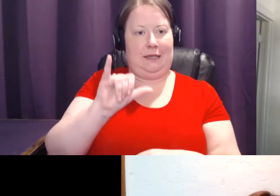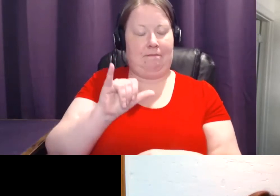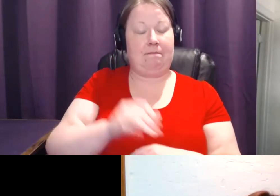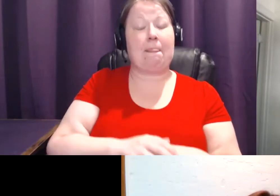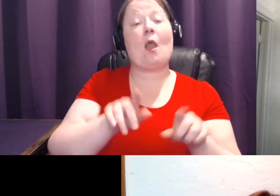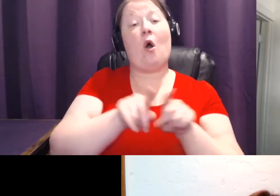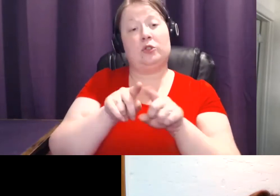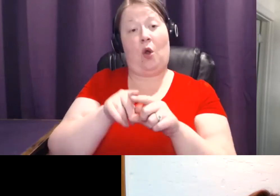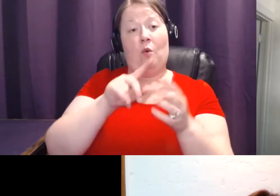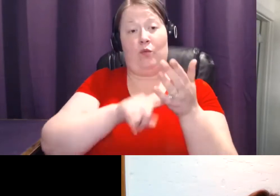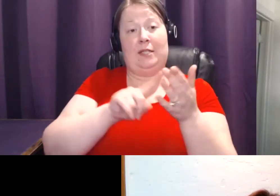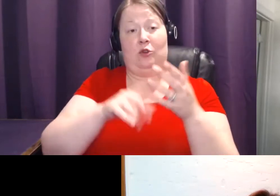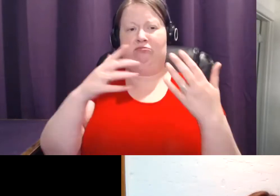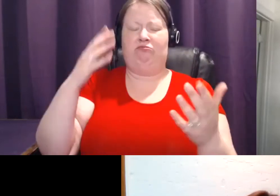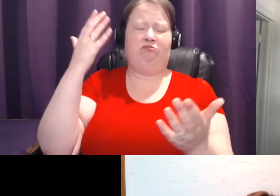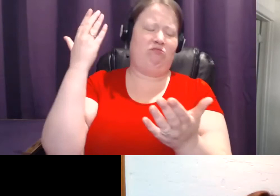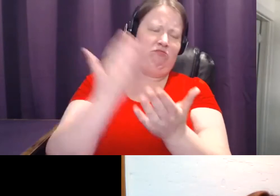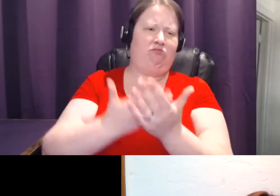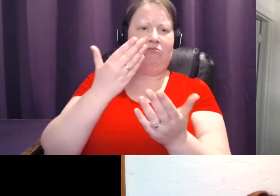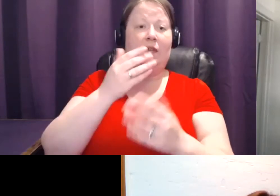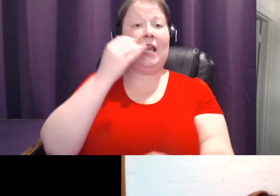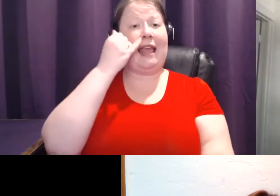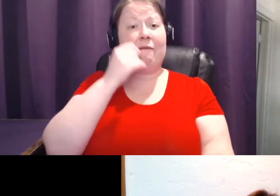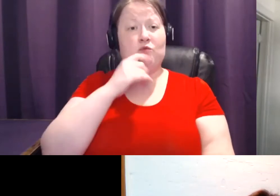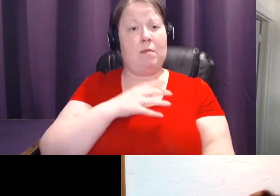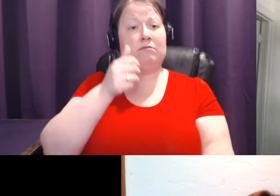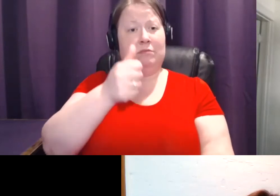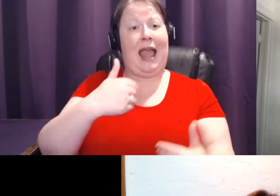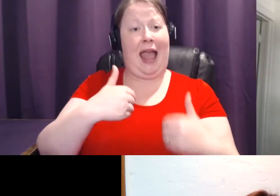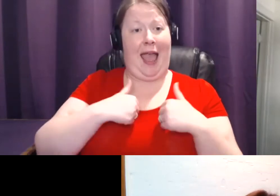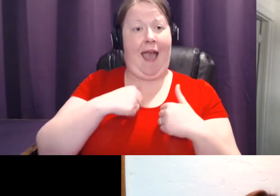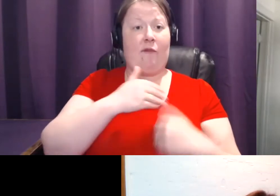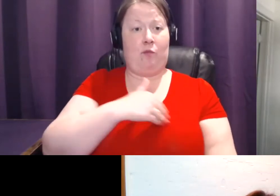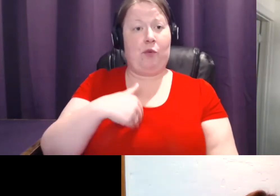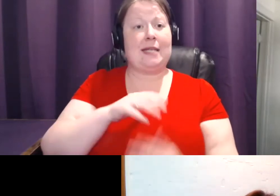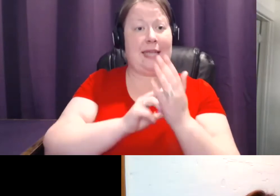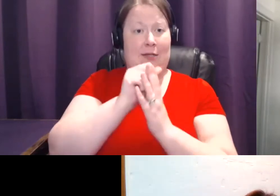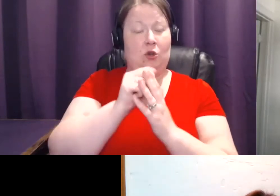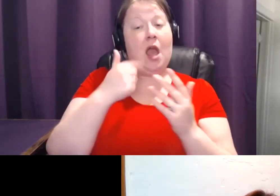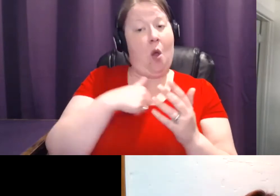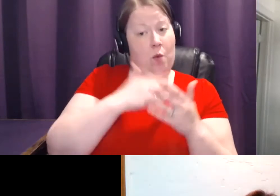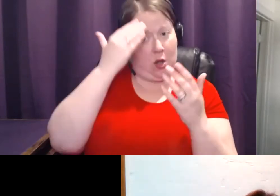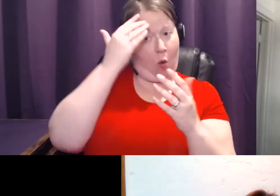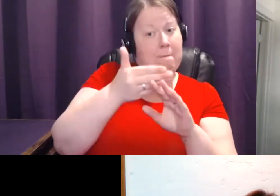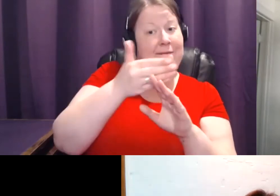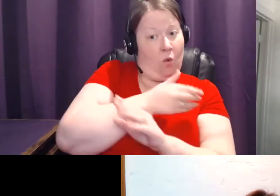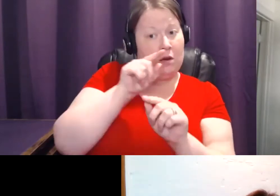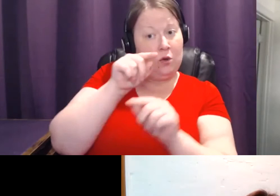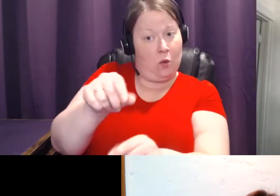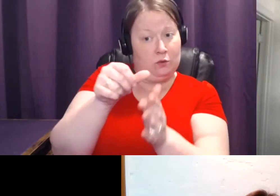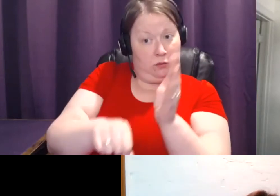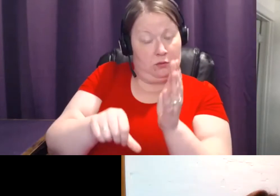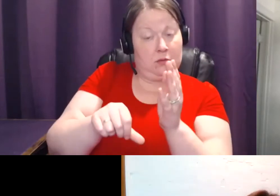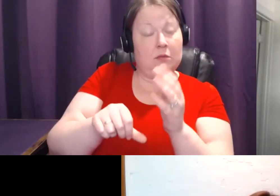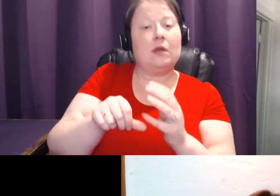unequivocally shown that if a woman has breast cancer, and if we know it before she goes to the operating room, the likelihood